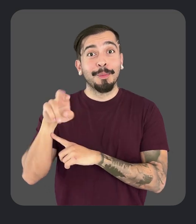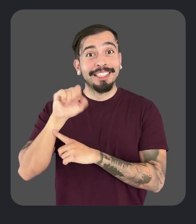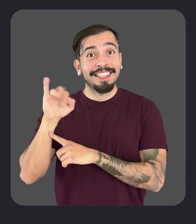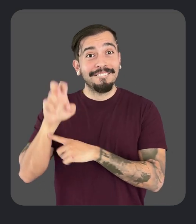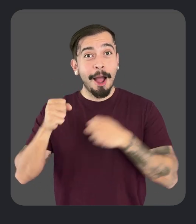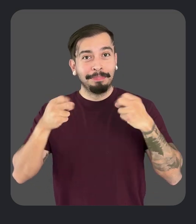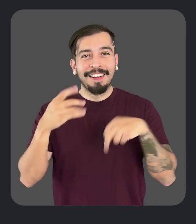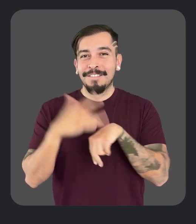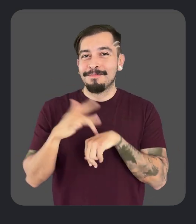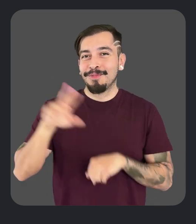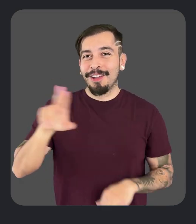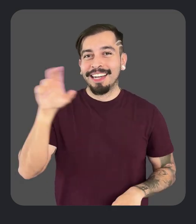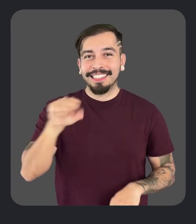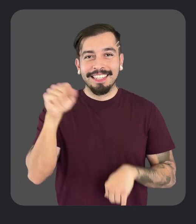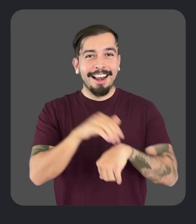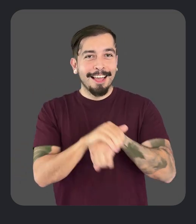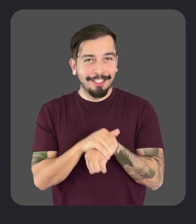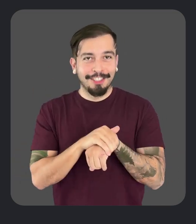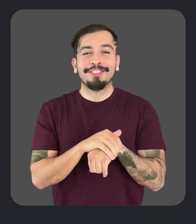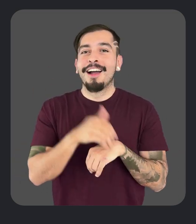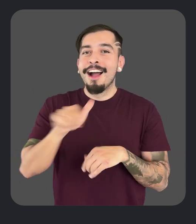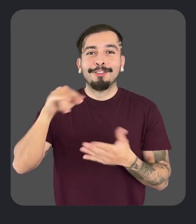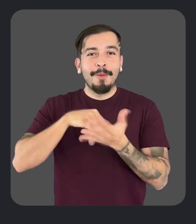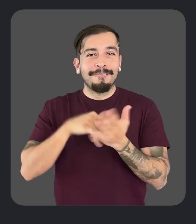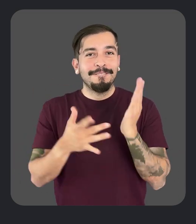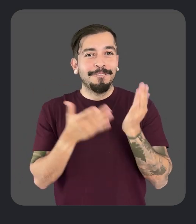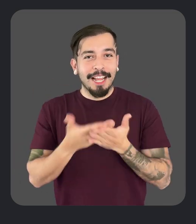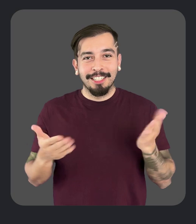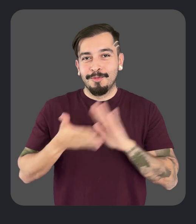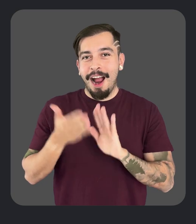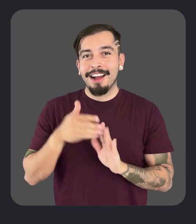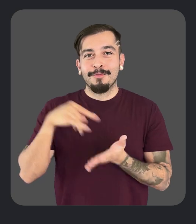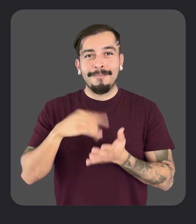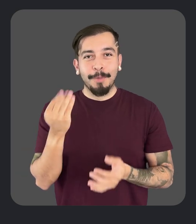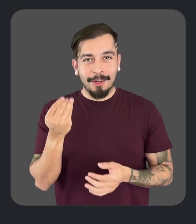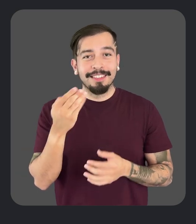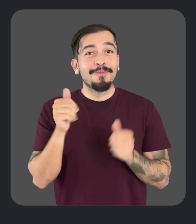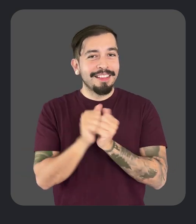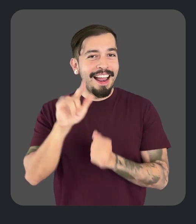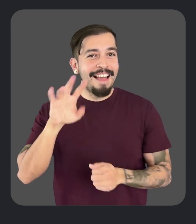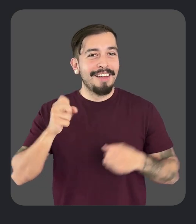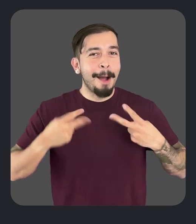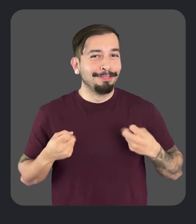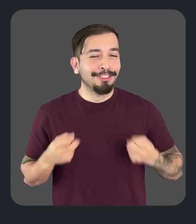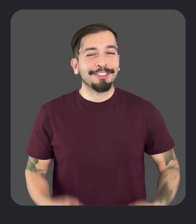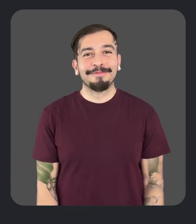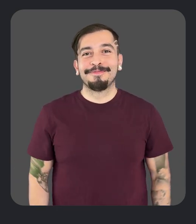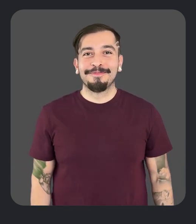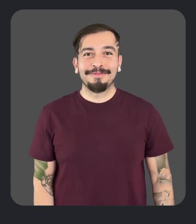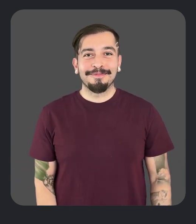Expressive Captions is available in the US, in English, on any Android device running Android 14 and above that has live caption.